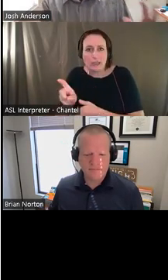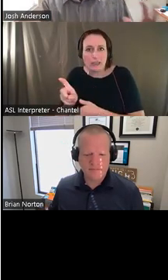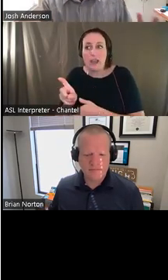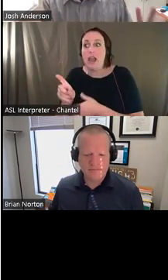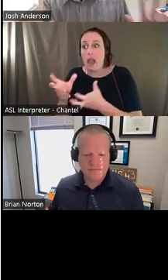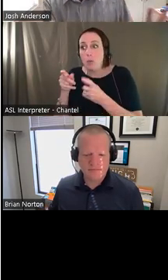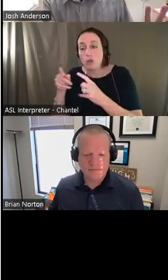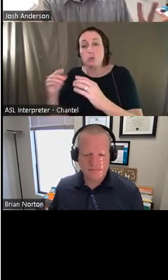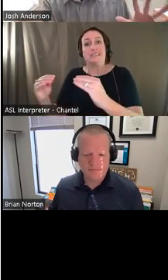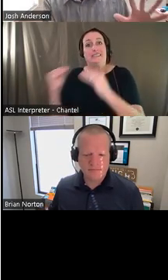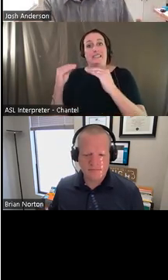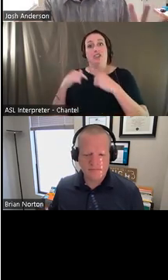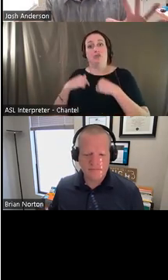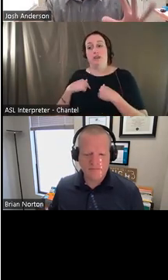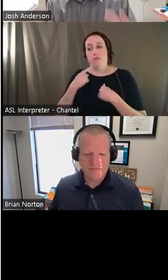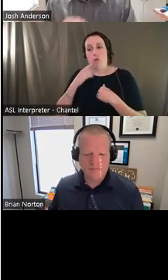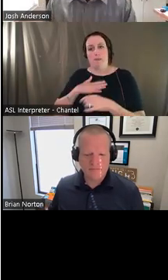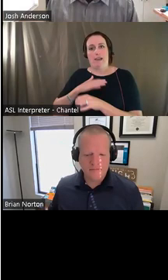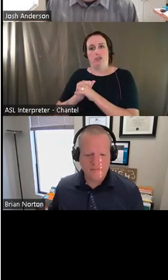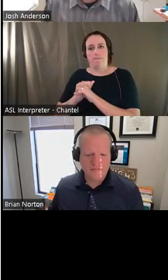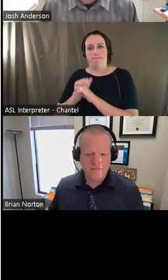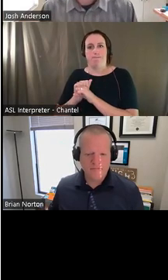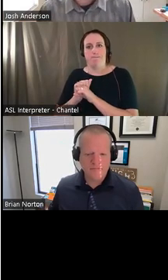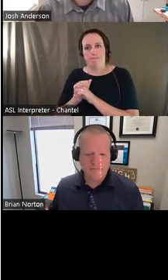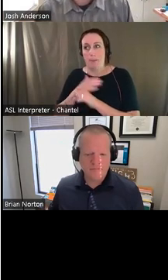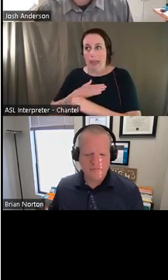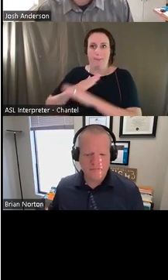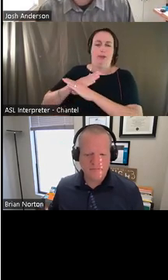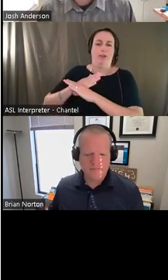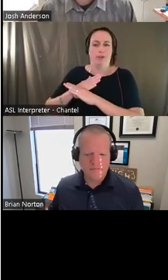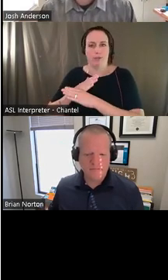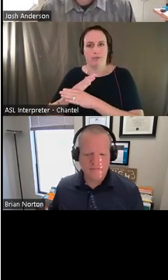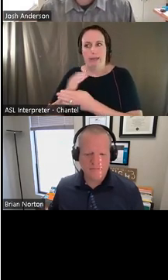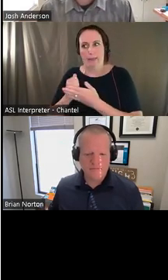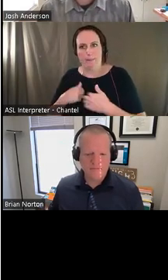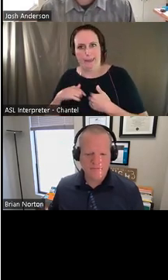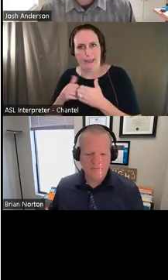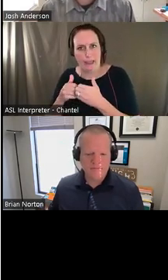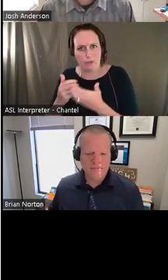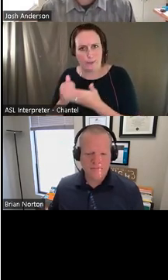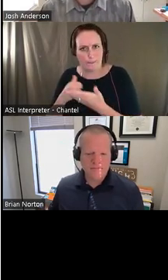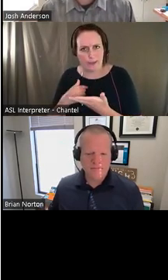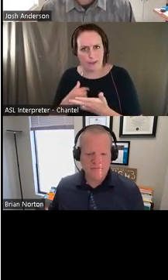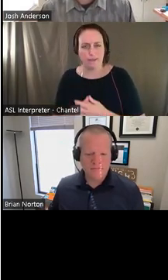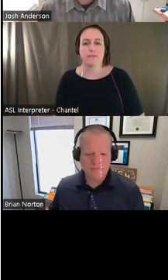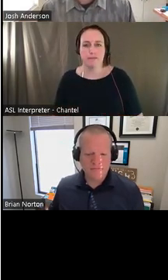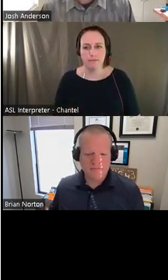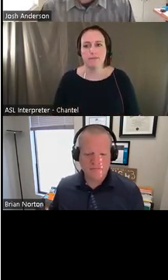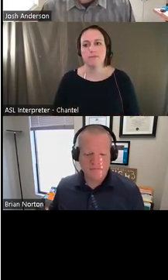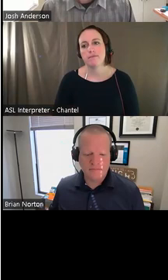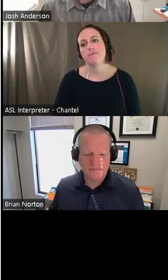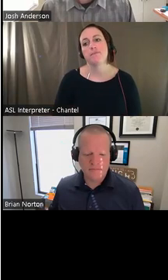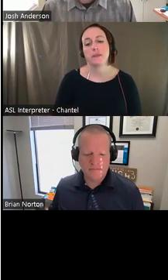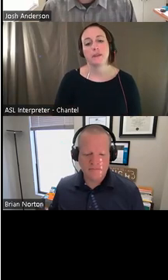I need to know how to use it to overcome the barriers that I'm having at work and in the workplace and to be able to accommodate my job.